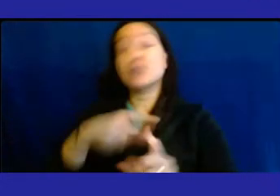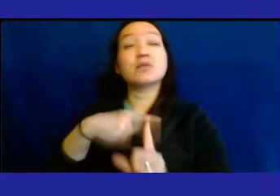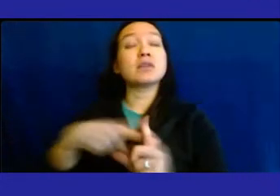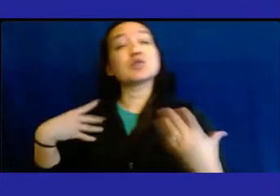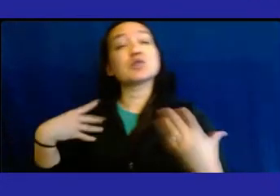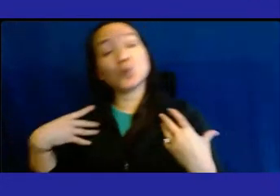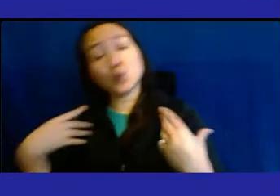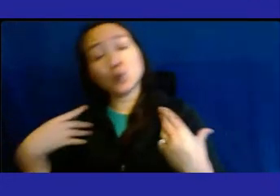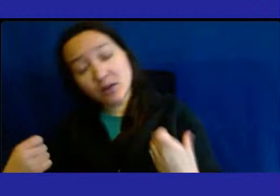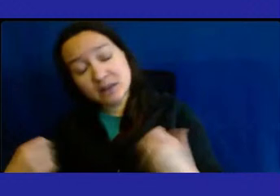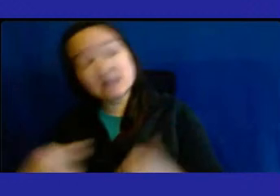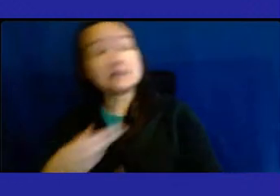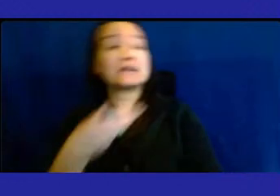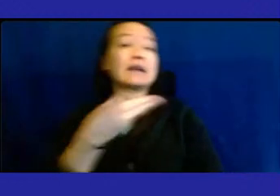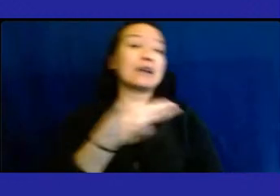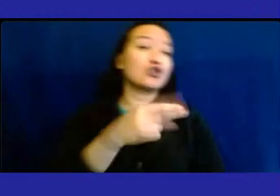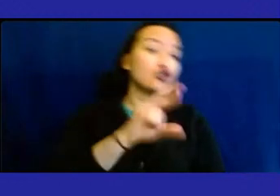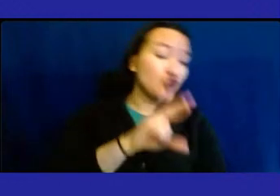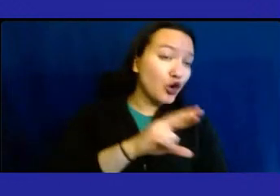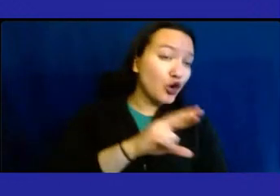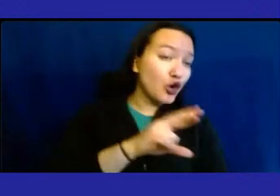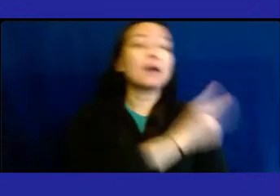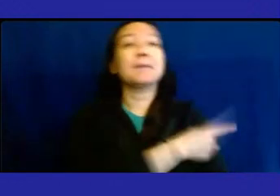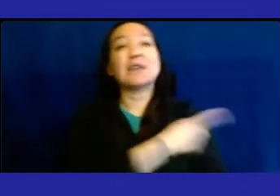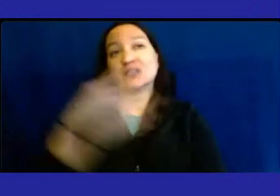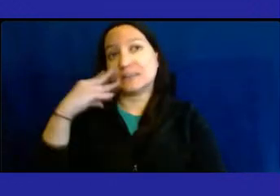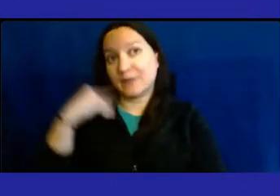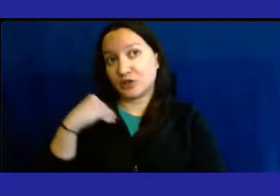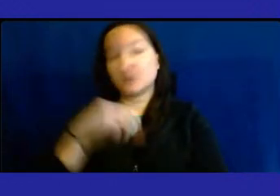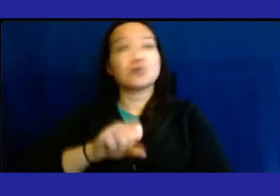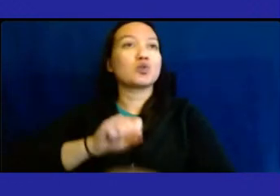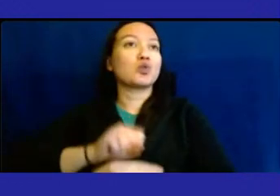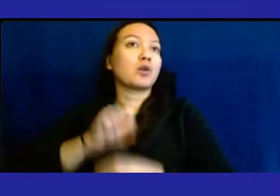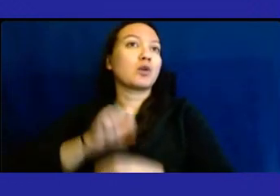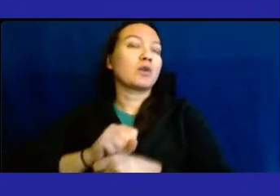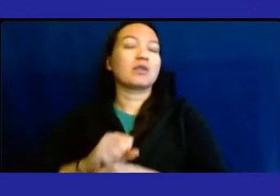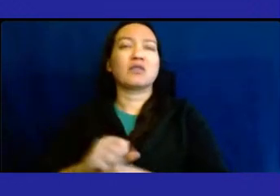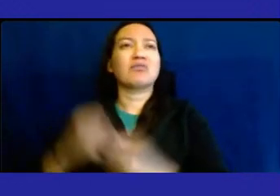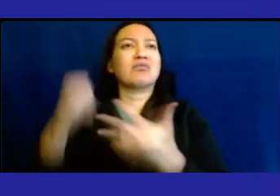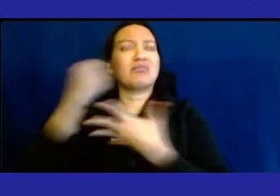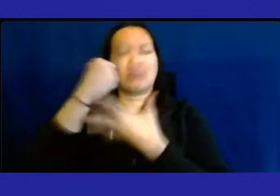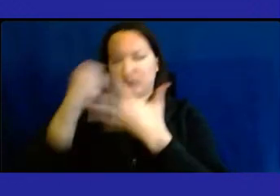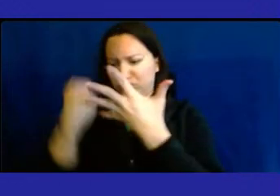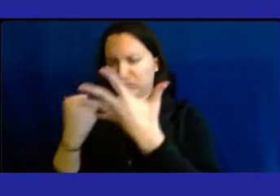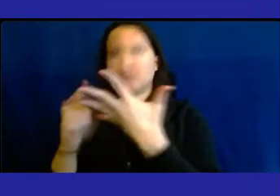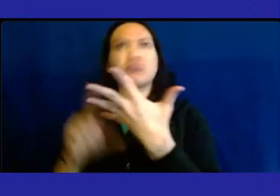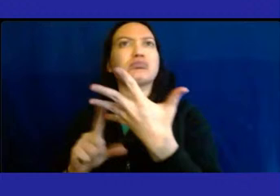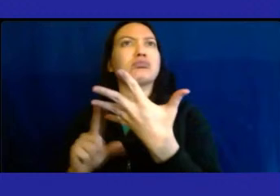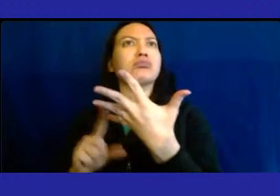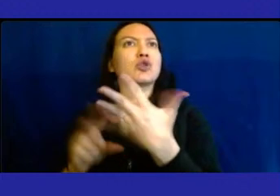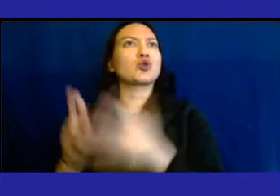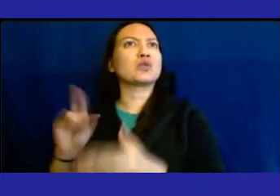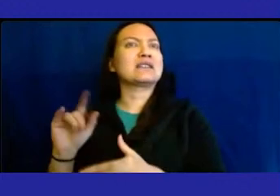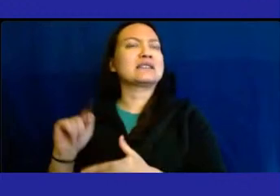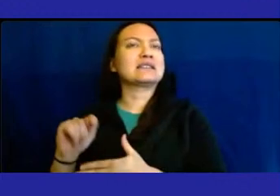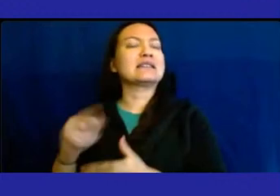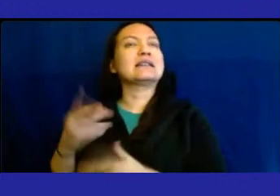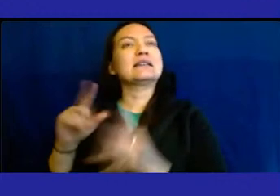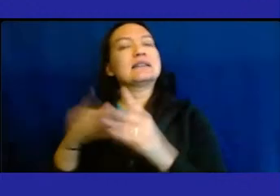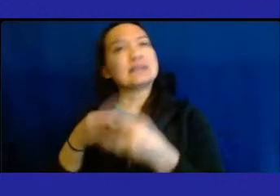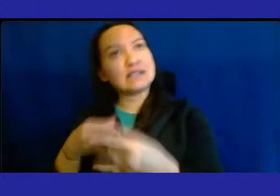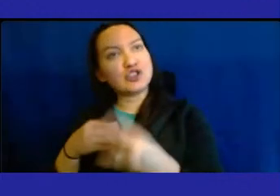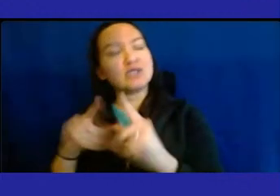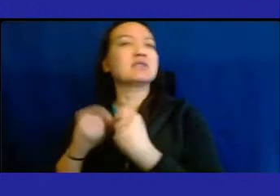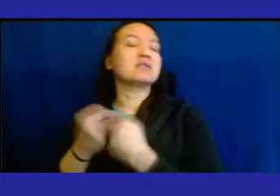HR, patient experience, will work with the lowest performing units in leadership, teamwork, culture